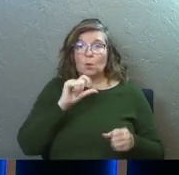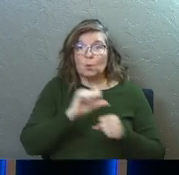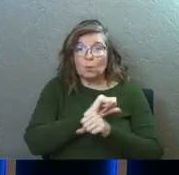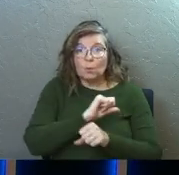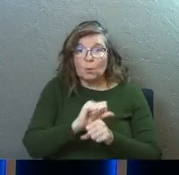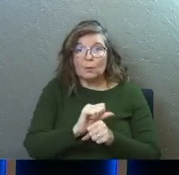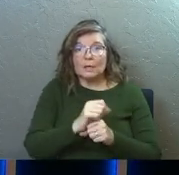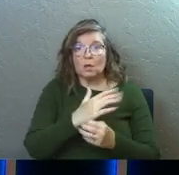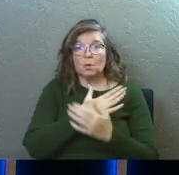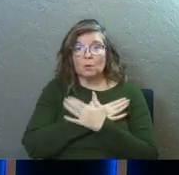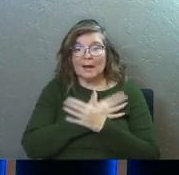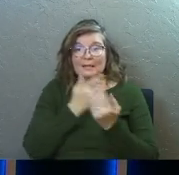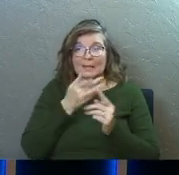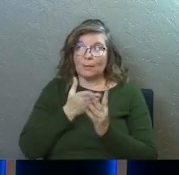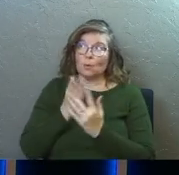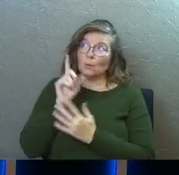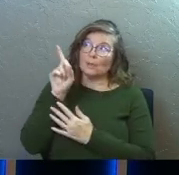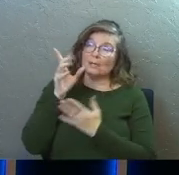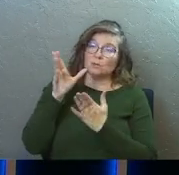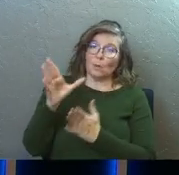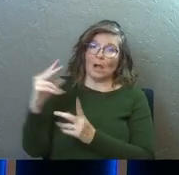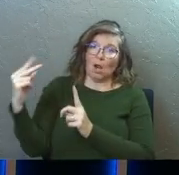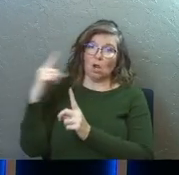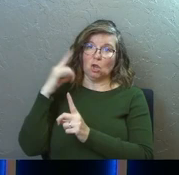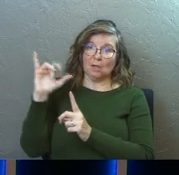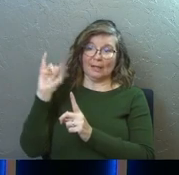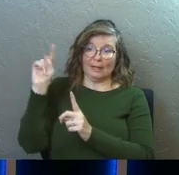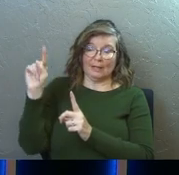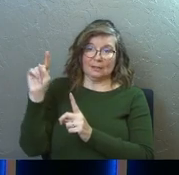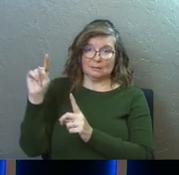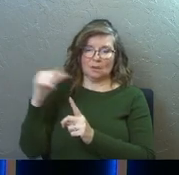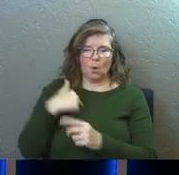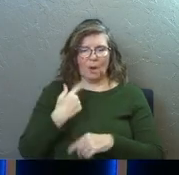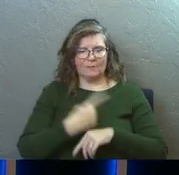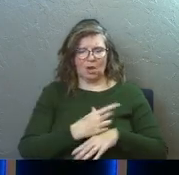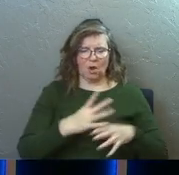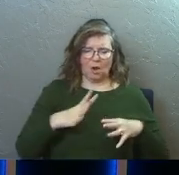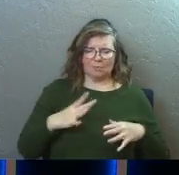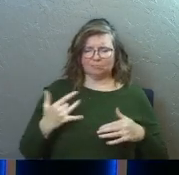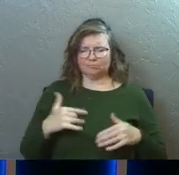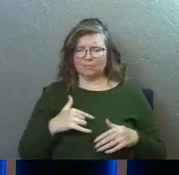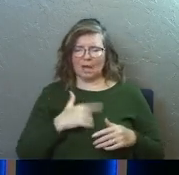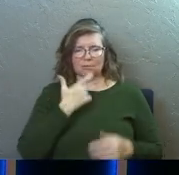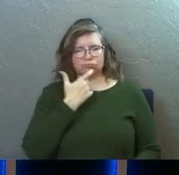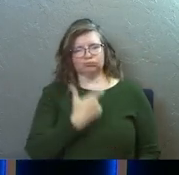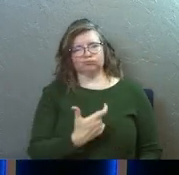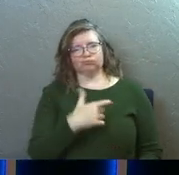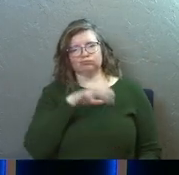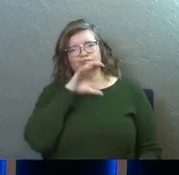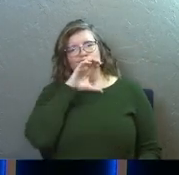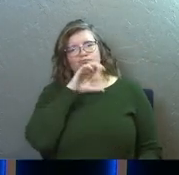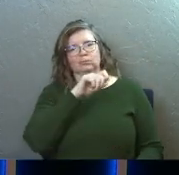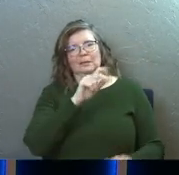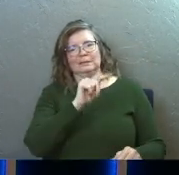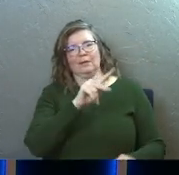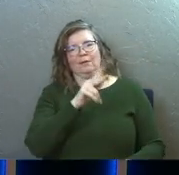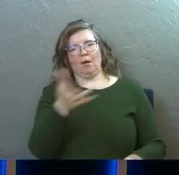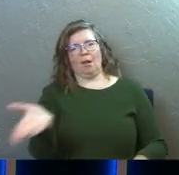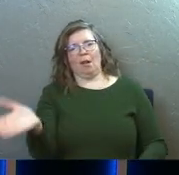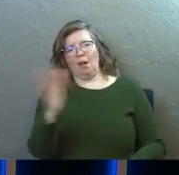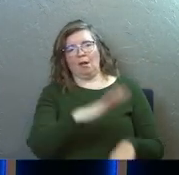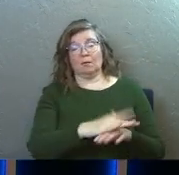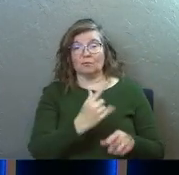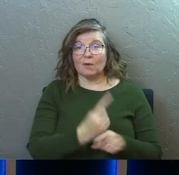way, but so often we try to do it our way. I got a day off. Man, I can't wait to binge this show, y'all, right?